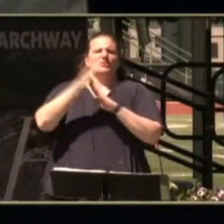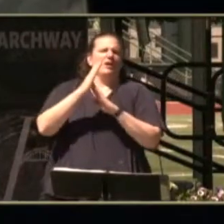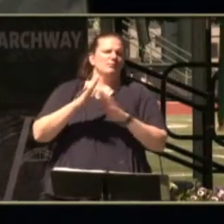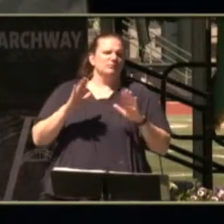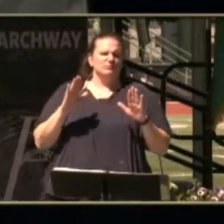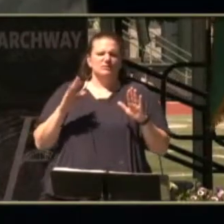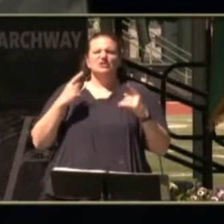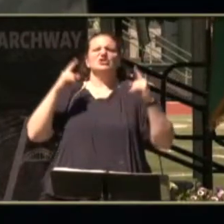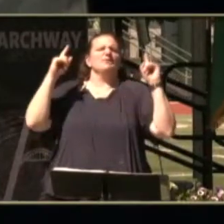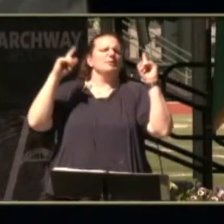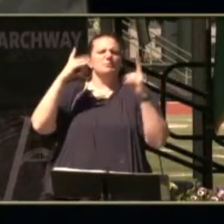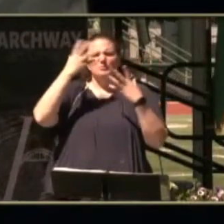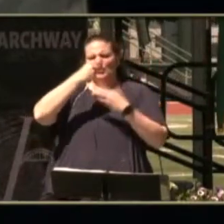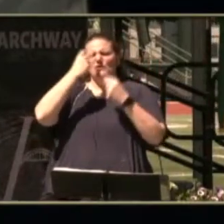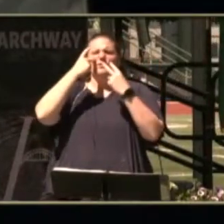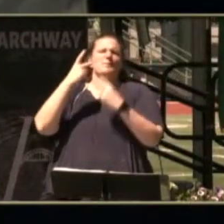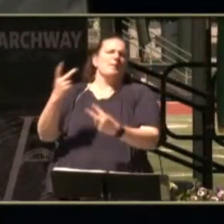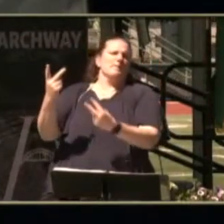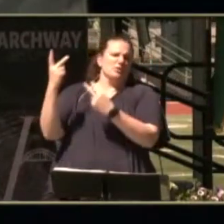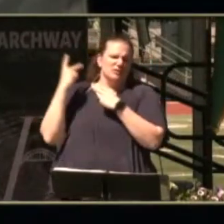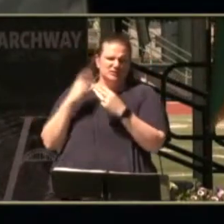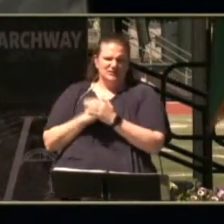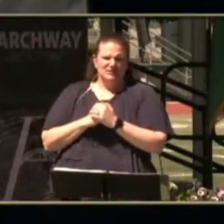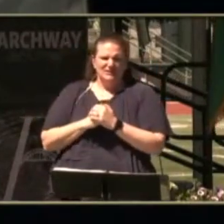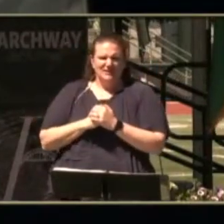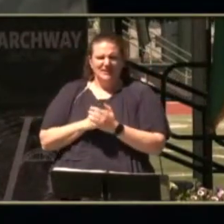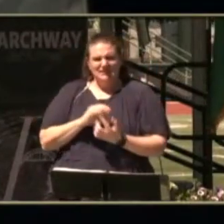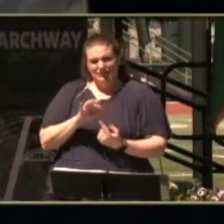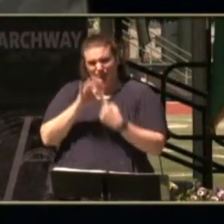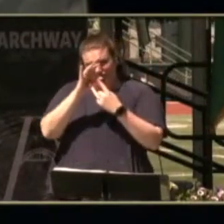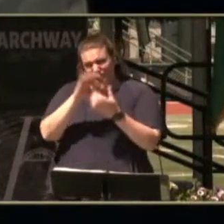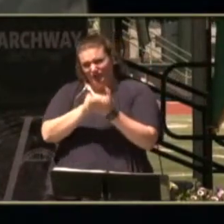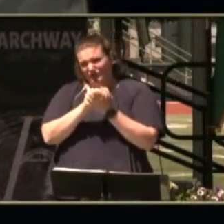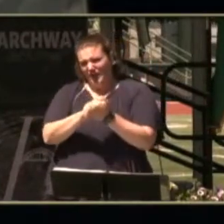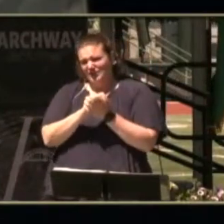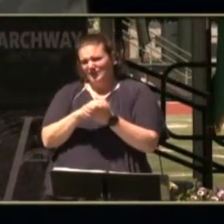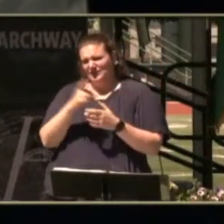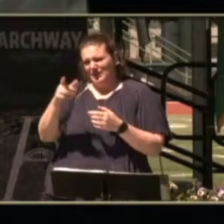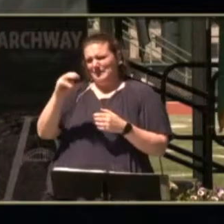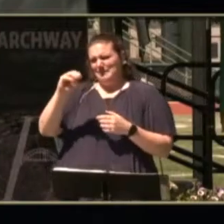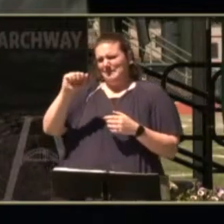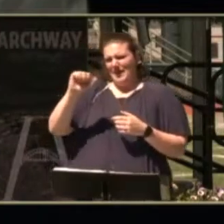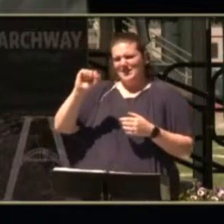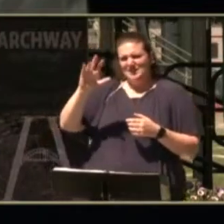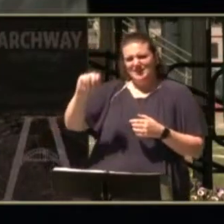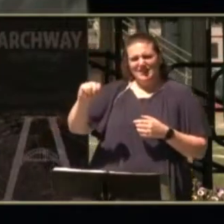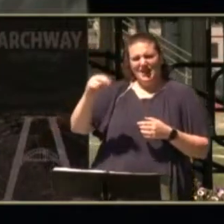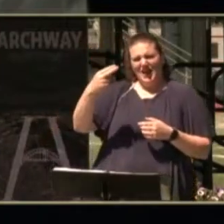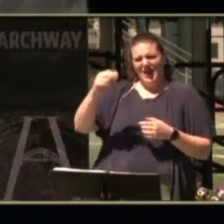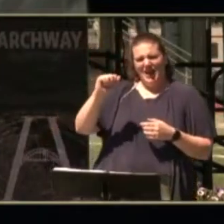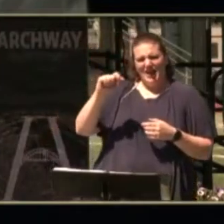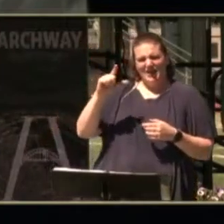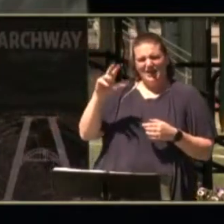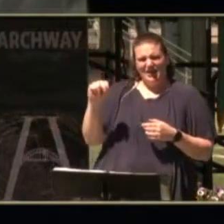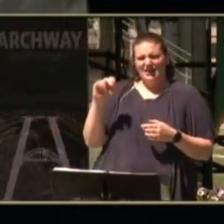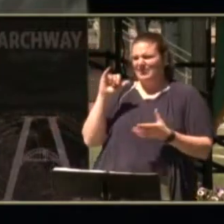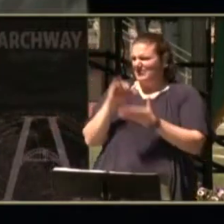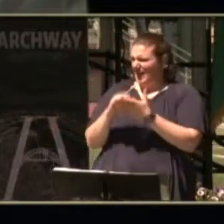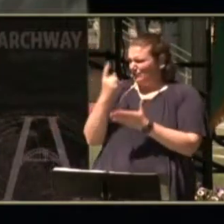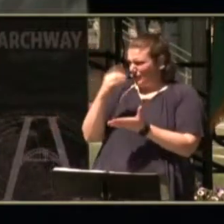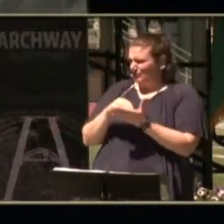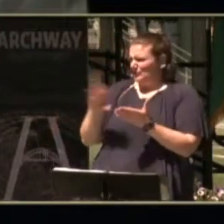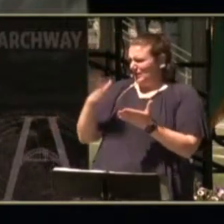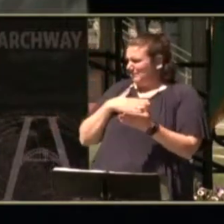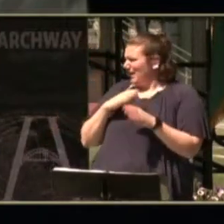and beautiful memories a special congratulations to mason hagen he's this one of the students in